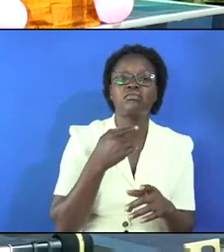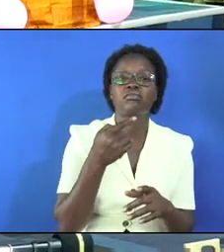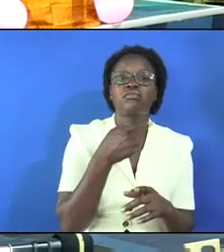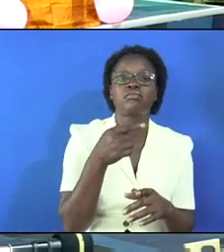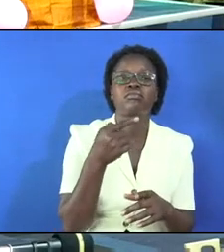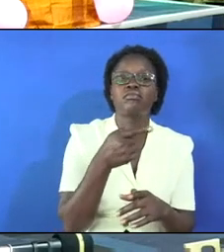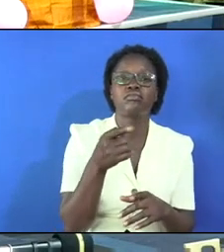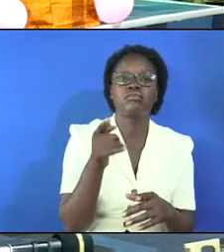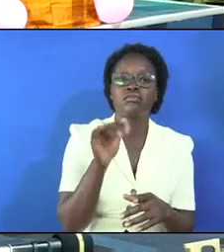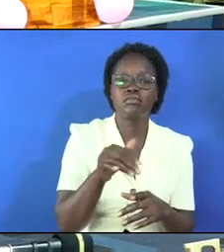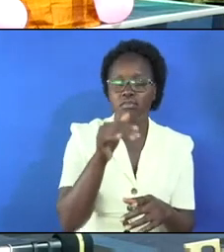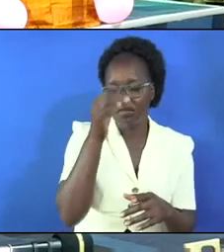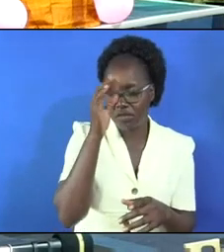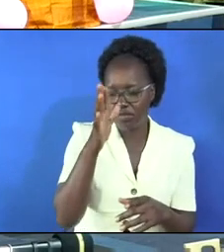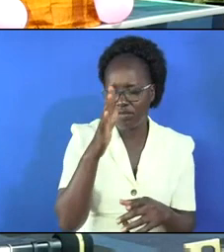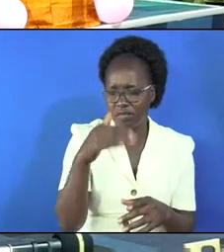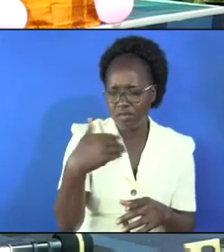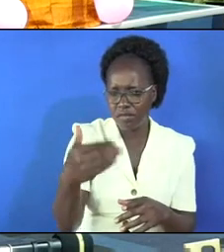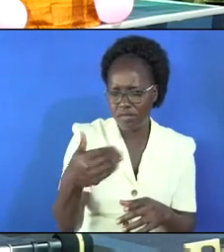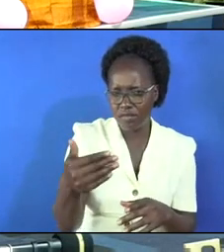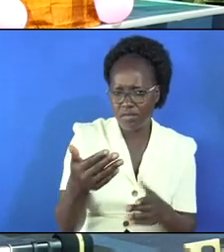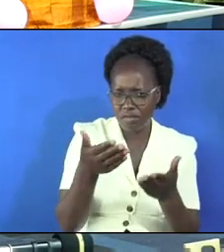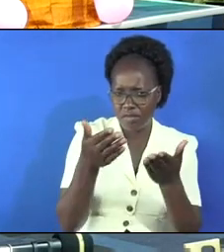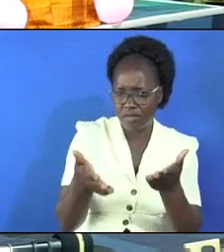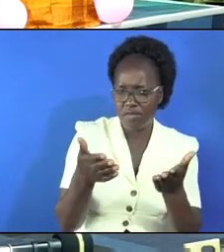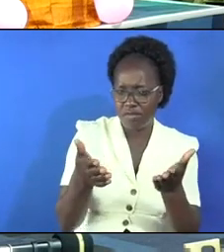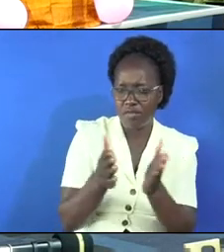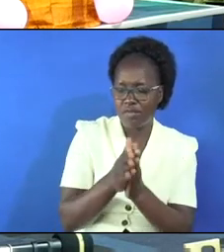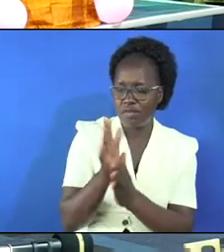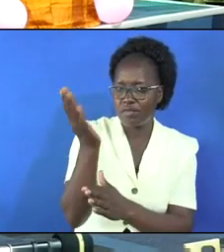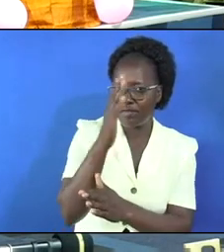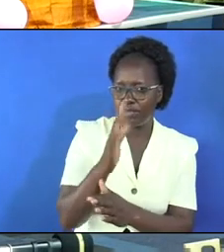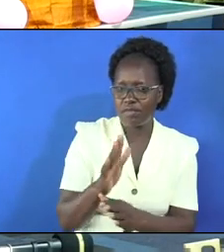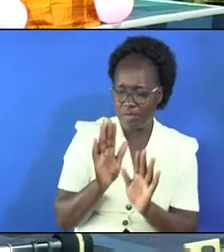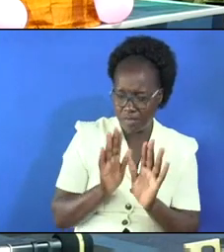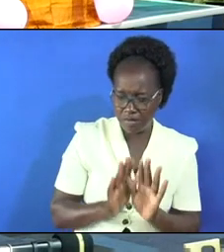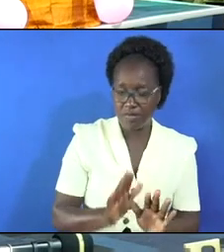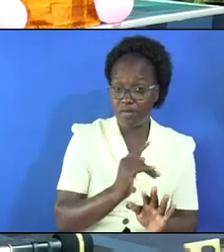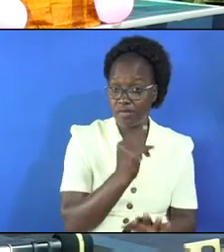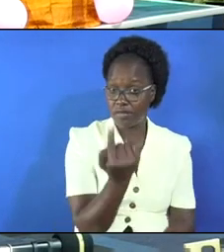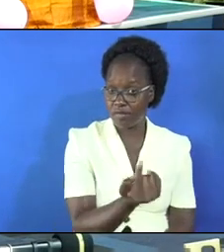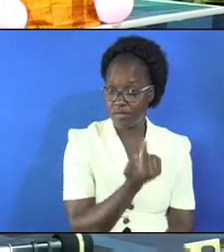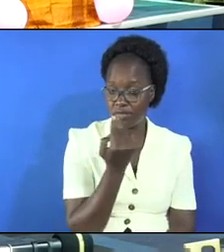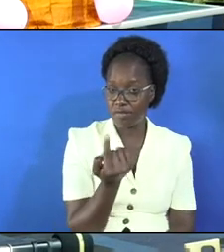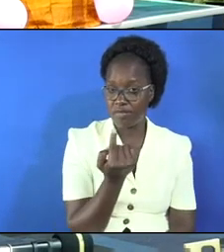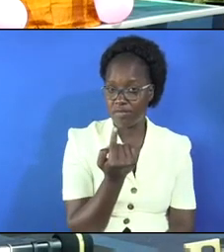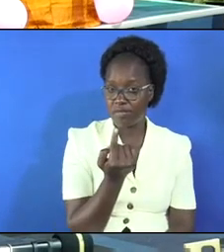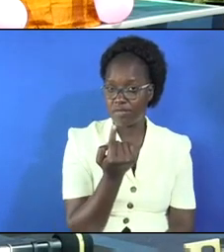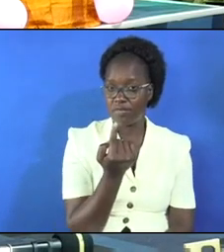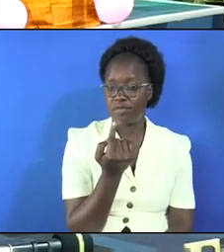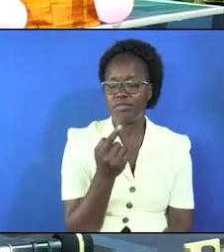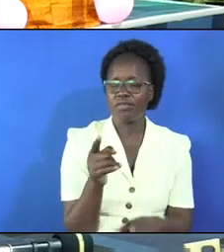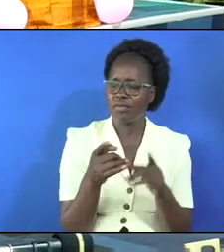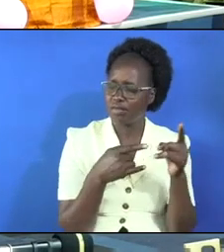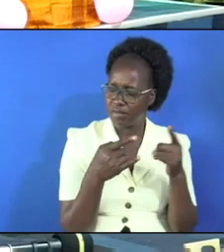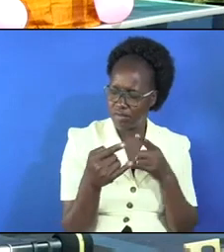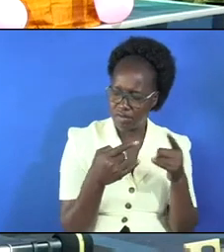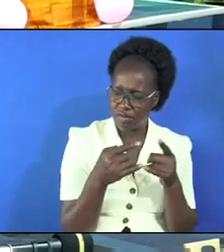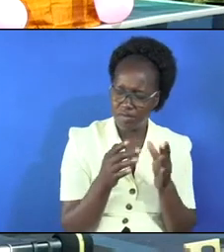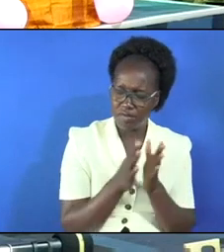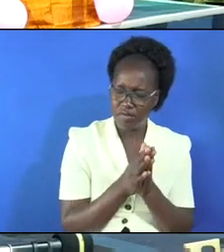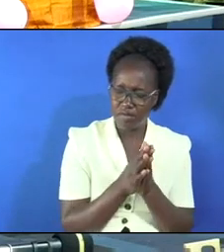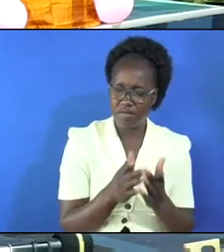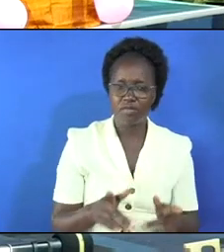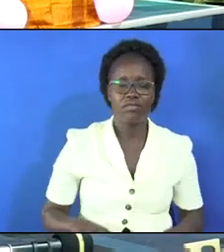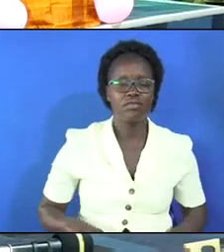you know that god is always there and he will never leave you alone even as you struggle in